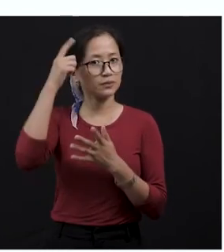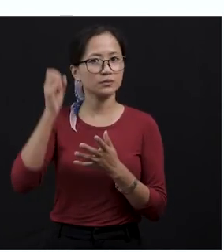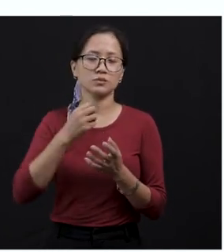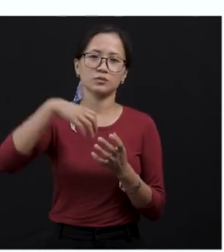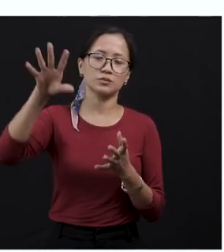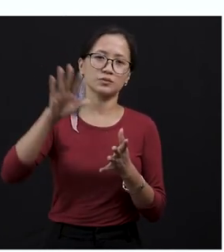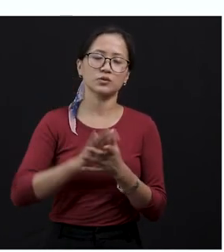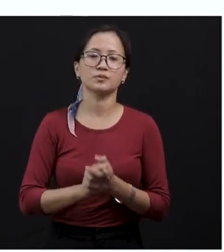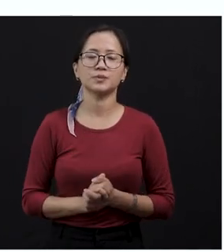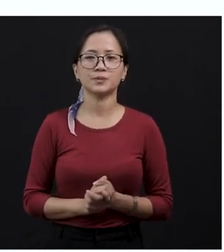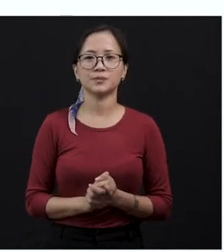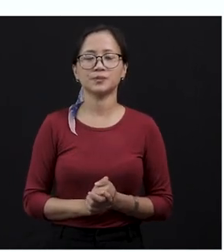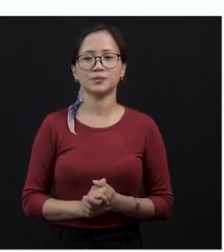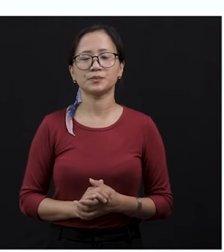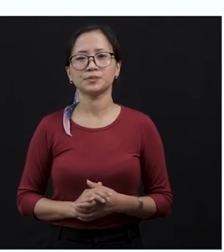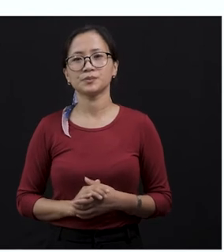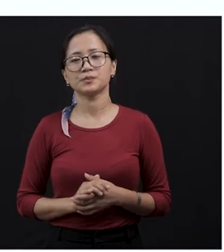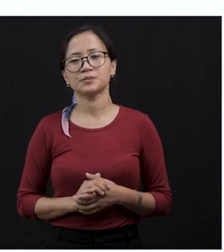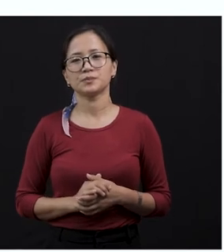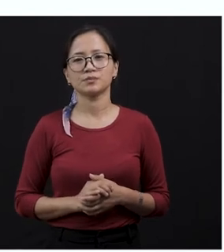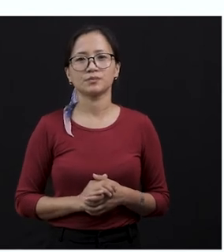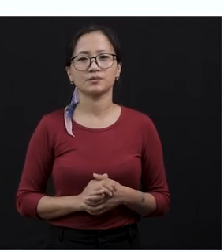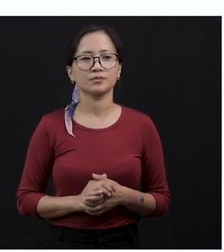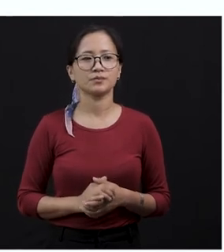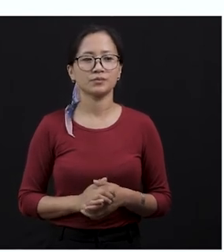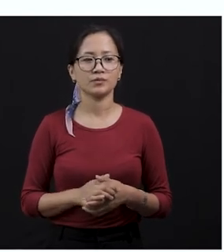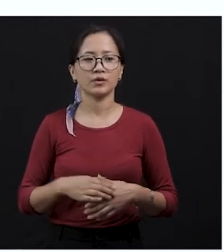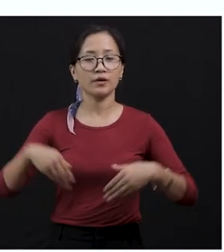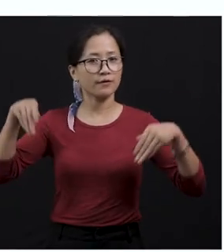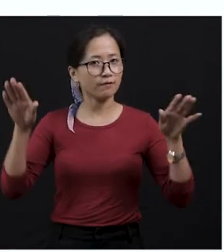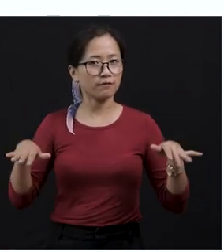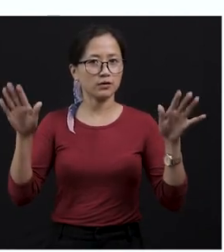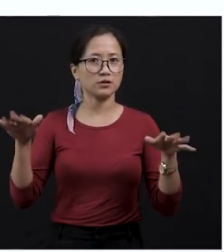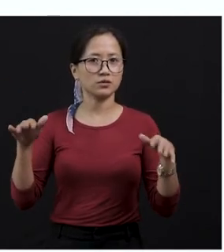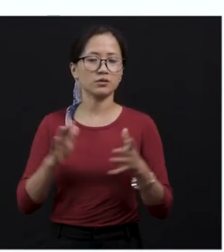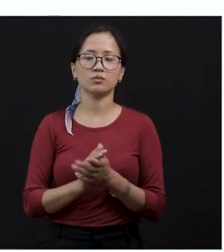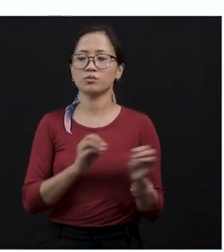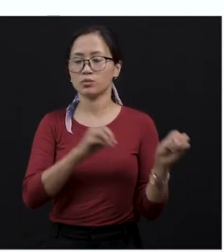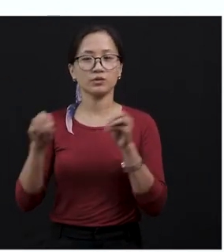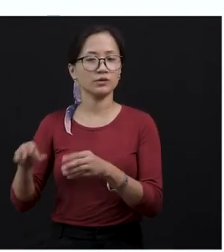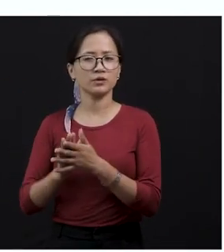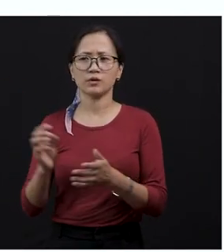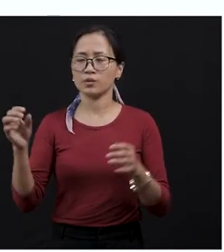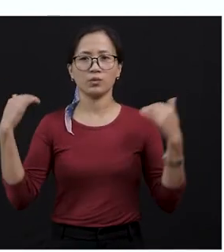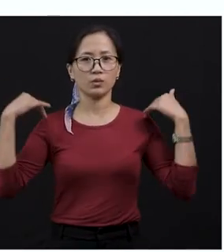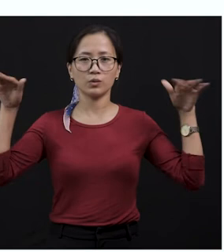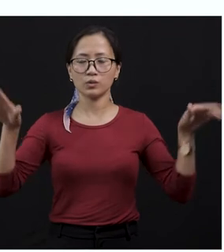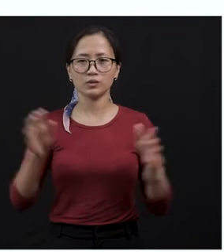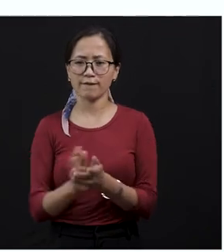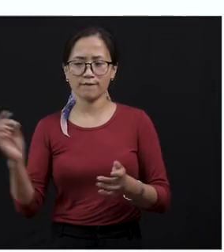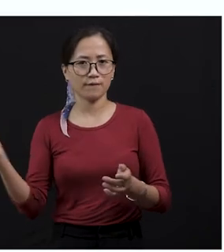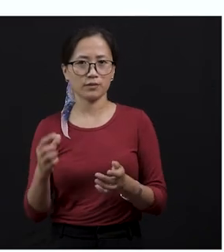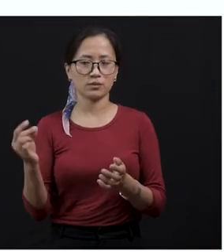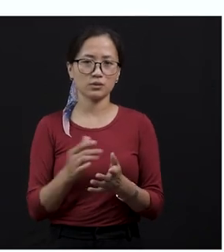been thrown 20 feet away into the garden, okay? It fluttered and lay still. Fluttered means moving the wings very quickly. When you